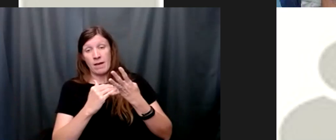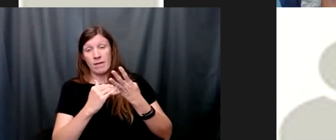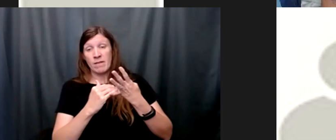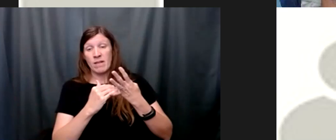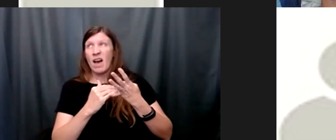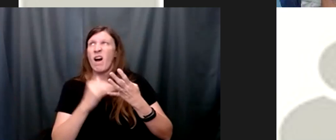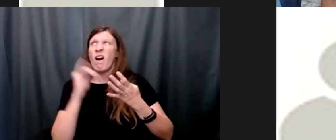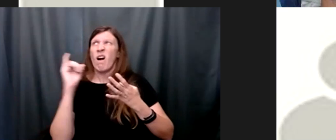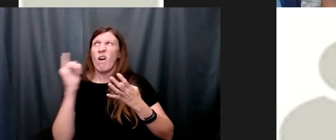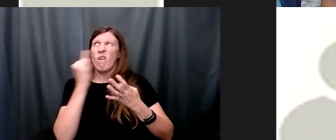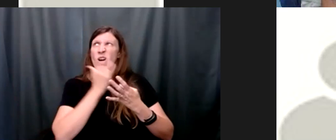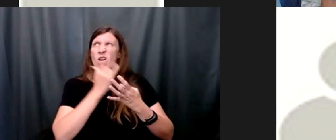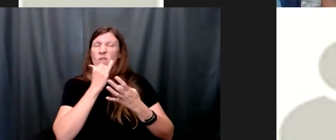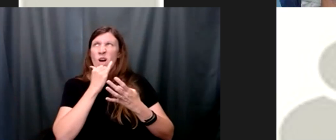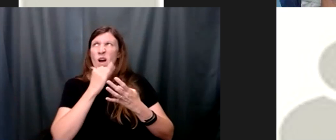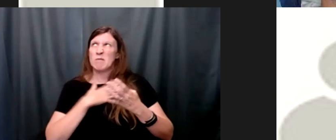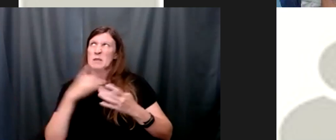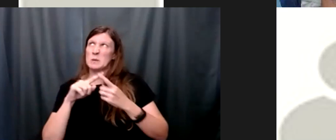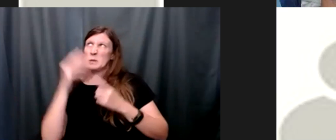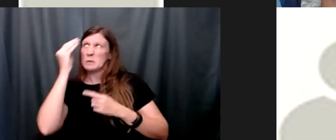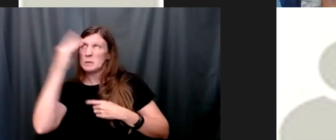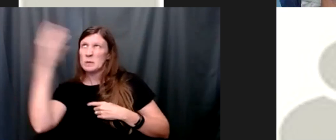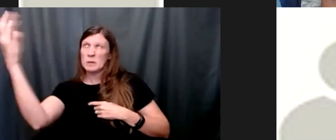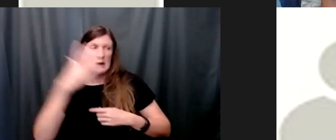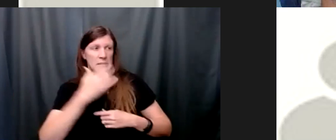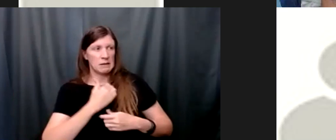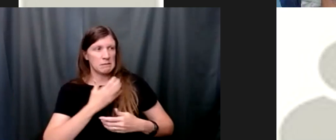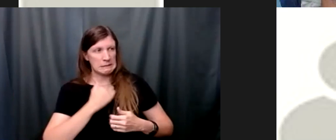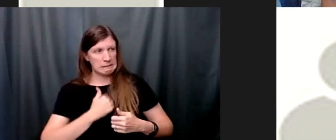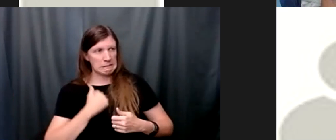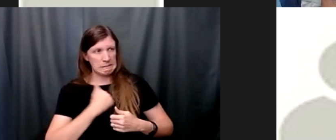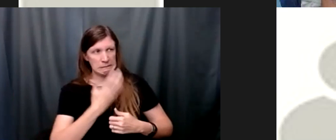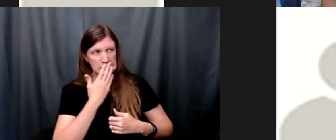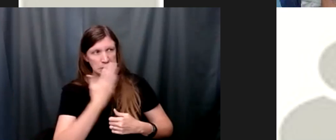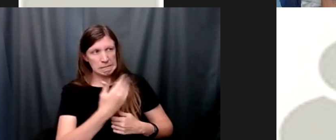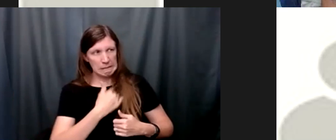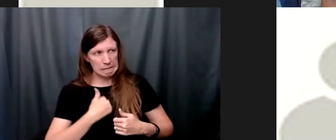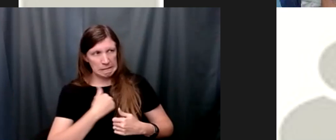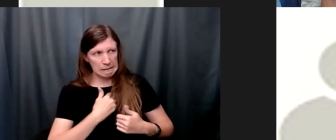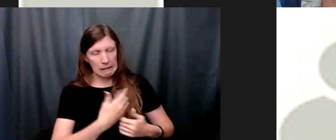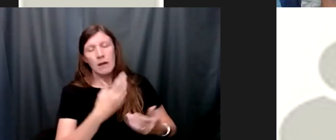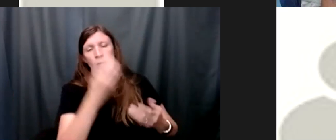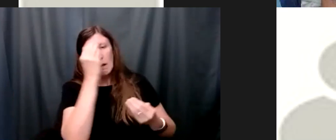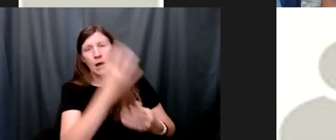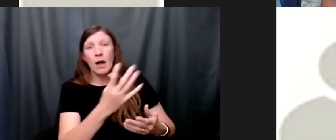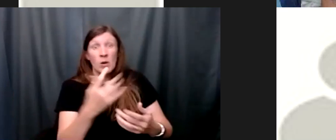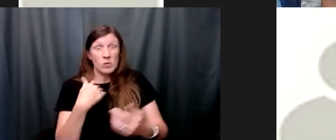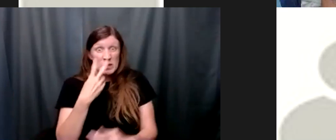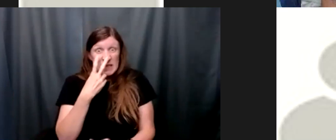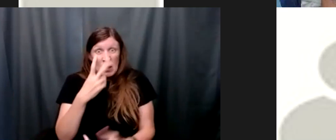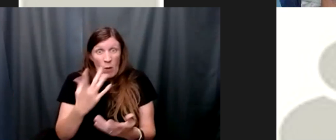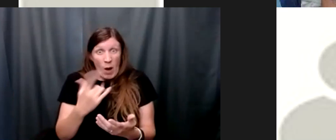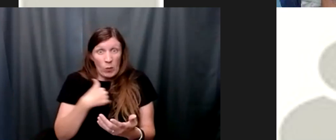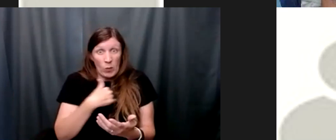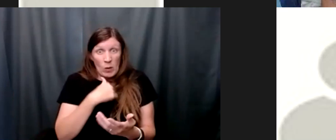our wrongs do you see why people give up on this we don't like making an inventory we don't like searching